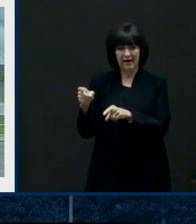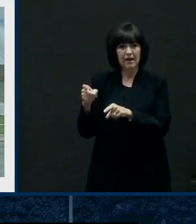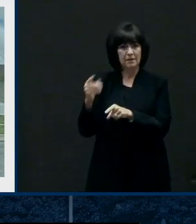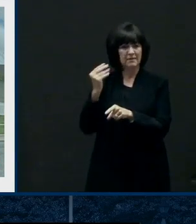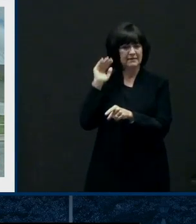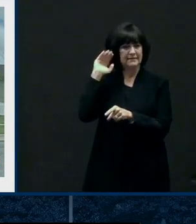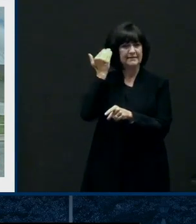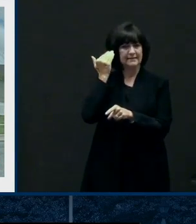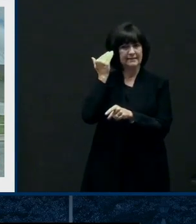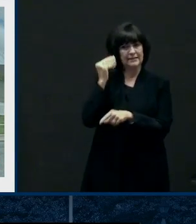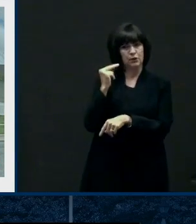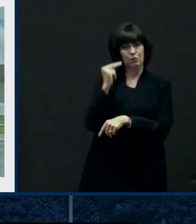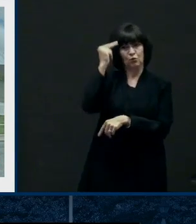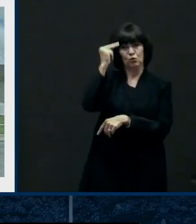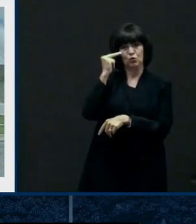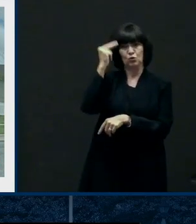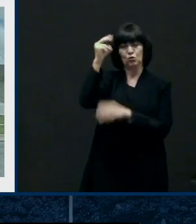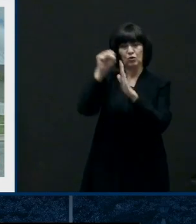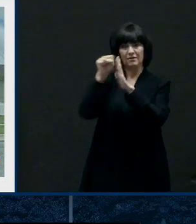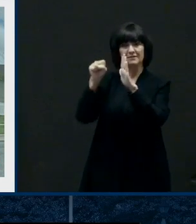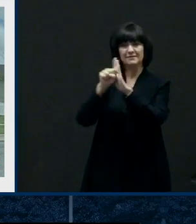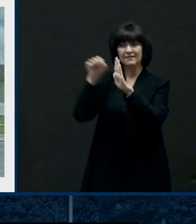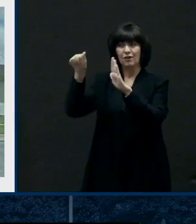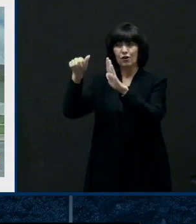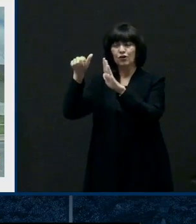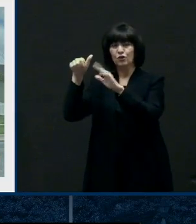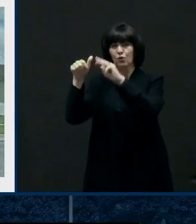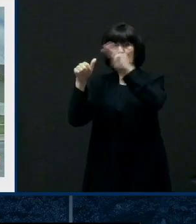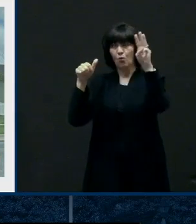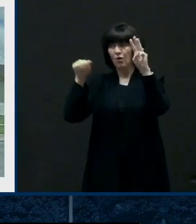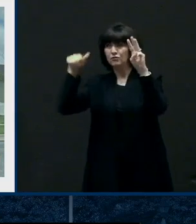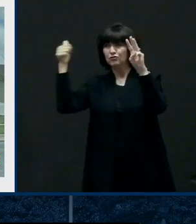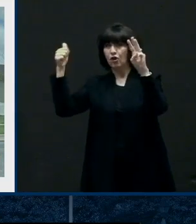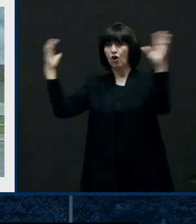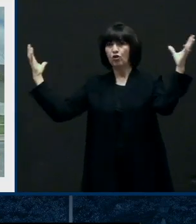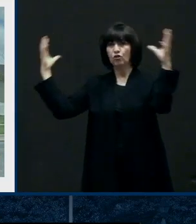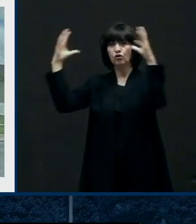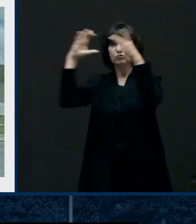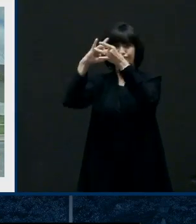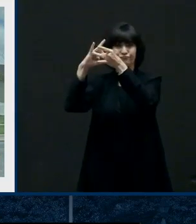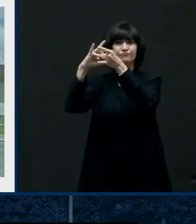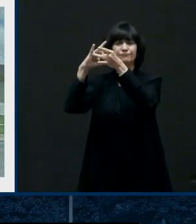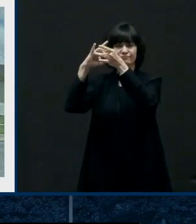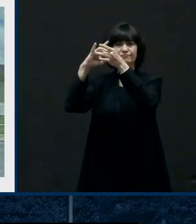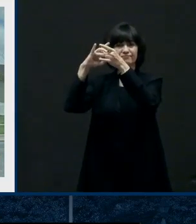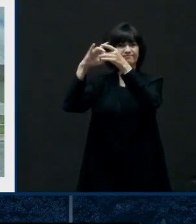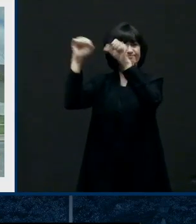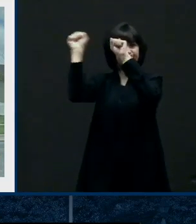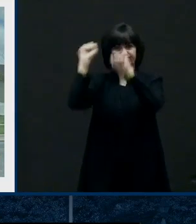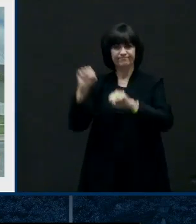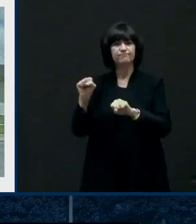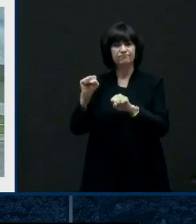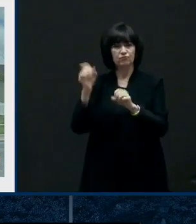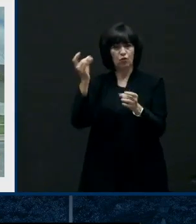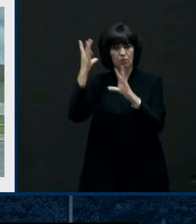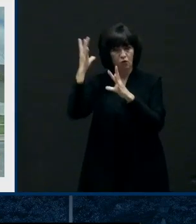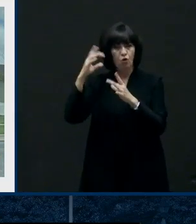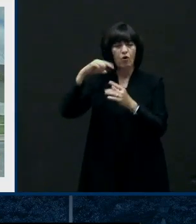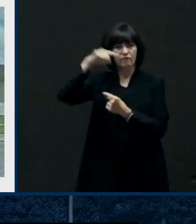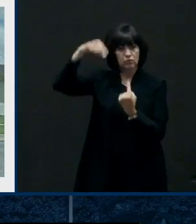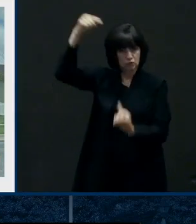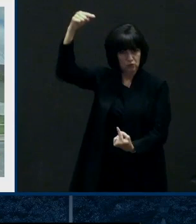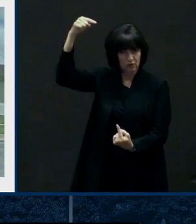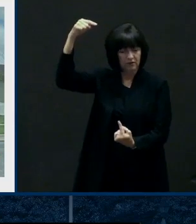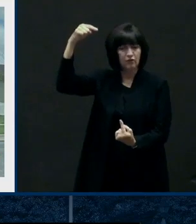northern part of the state northern northwestern part of Newcastle County and really created a rainmaker as well as that tornado. One few